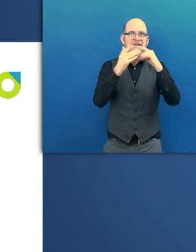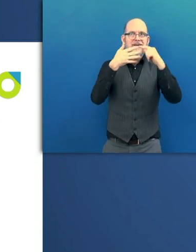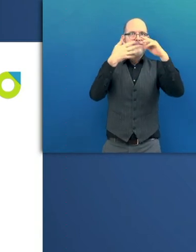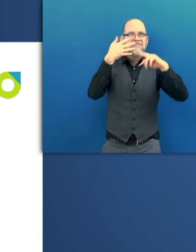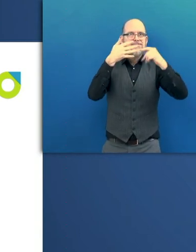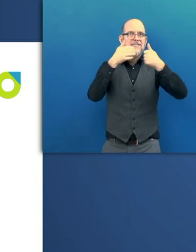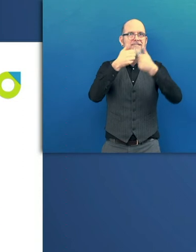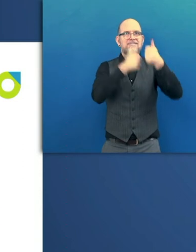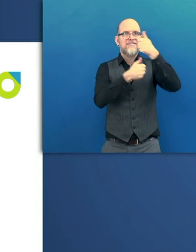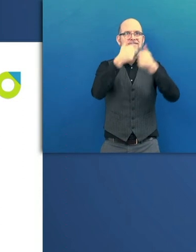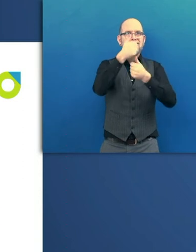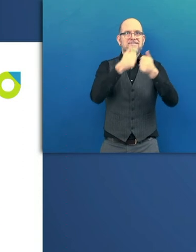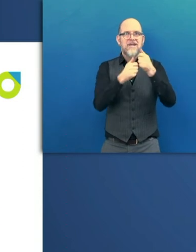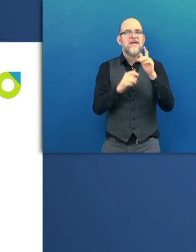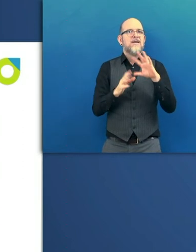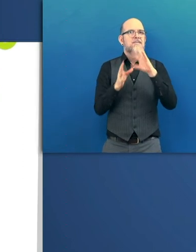ways.